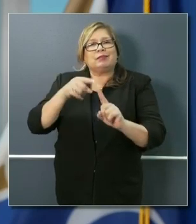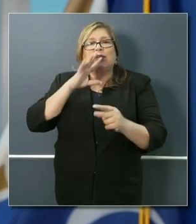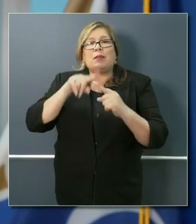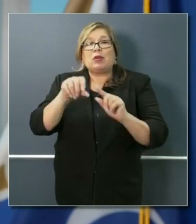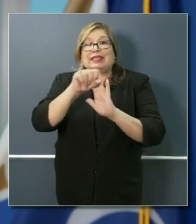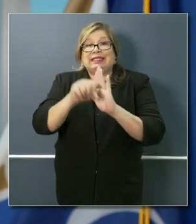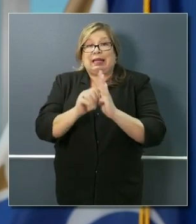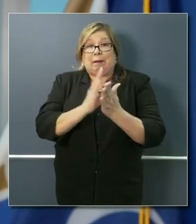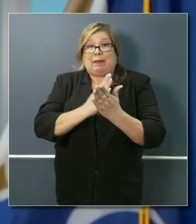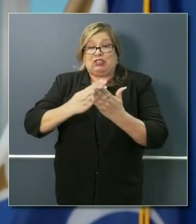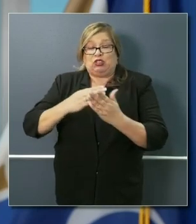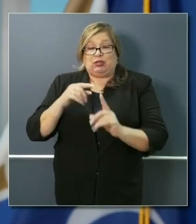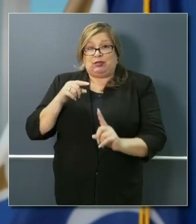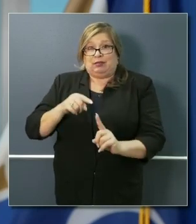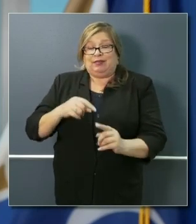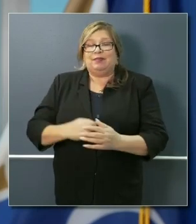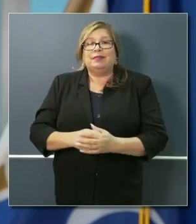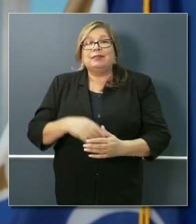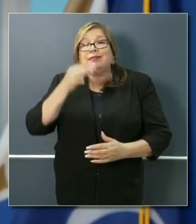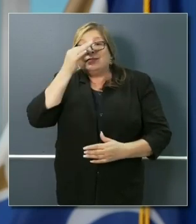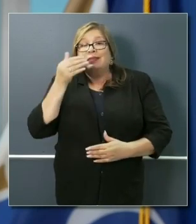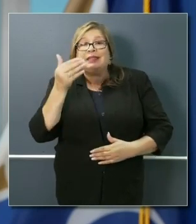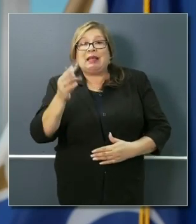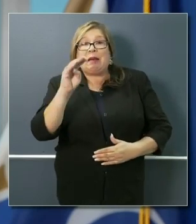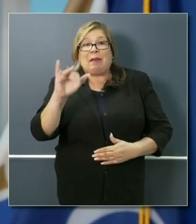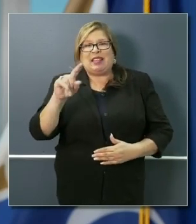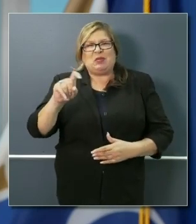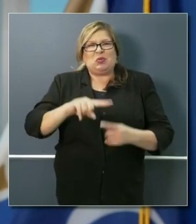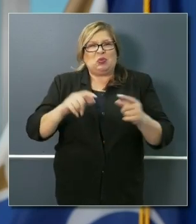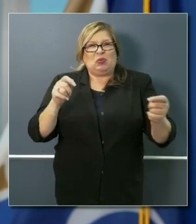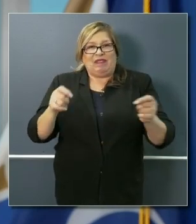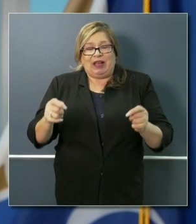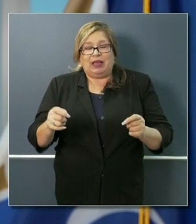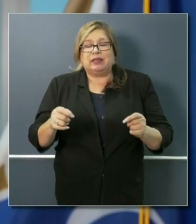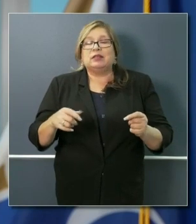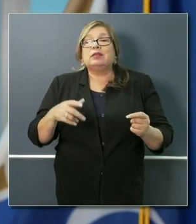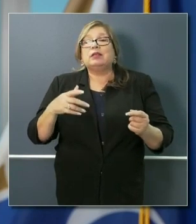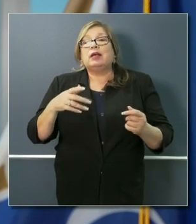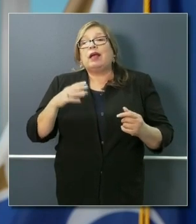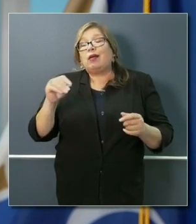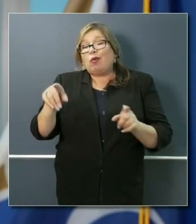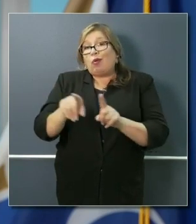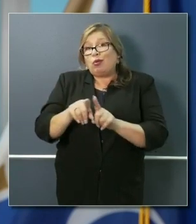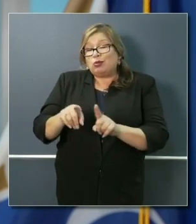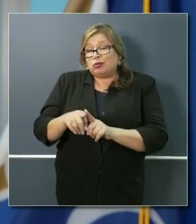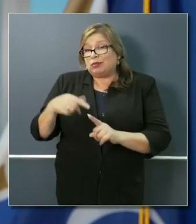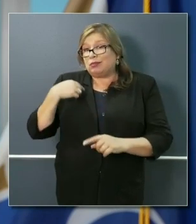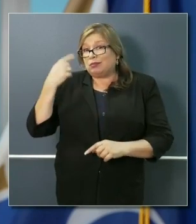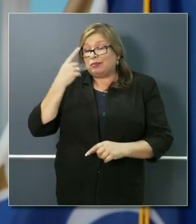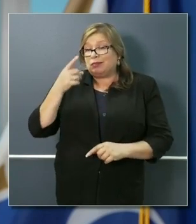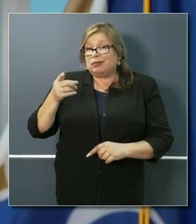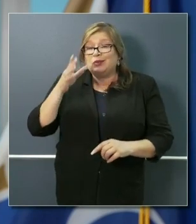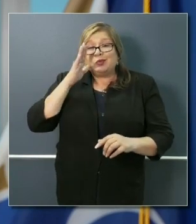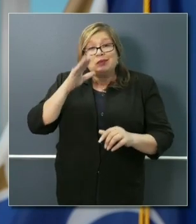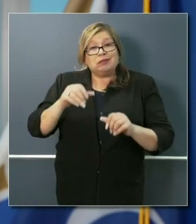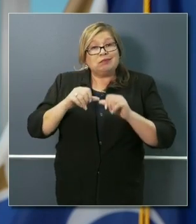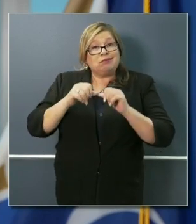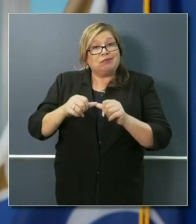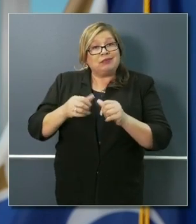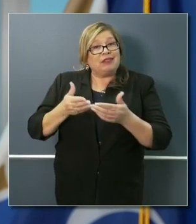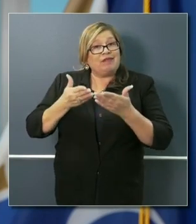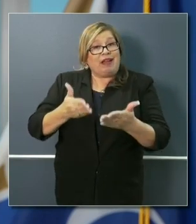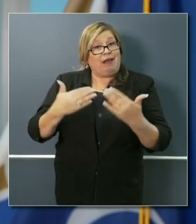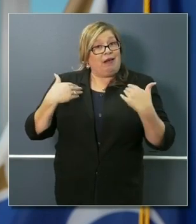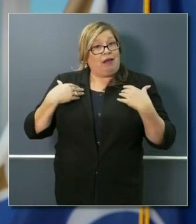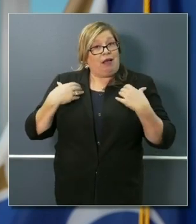May revise, and specifically whether you intend to continue advancing the idea of providing health